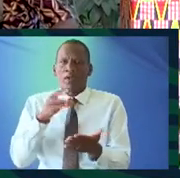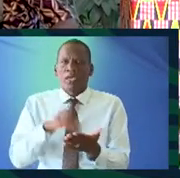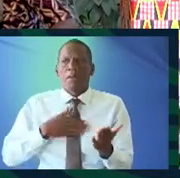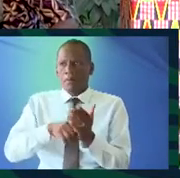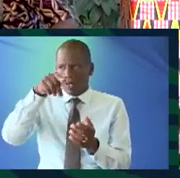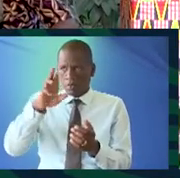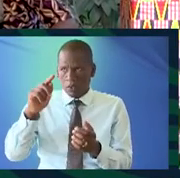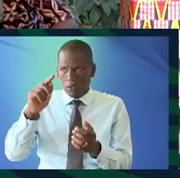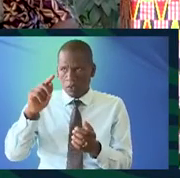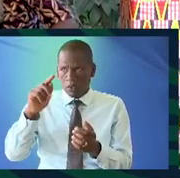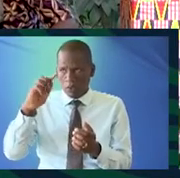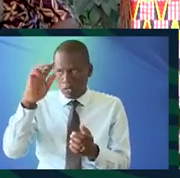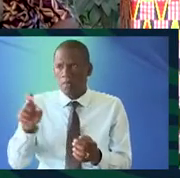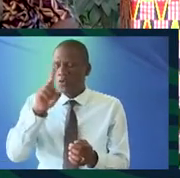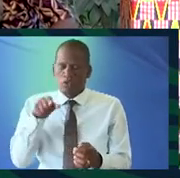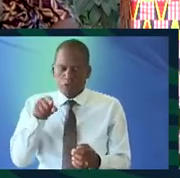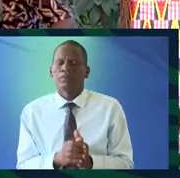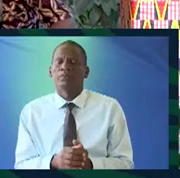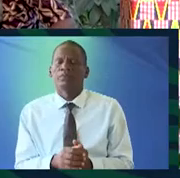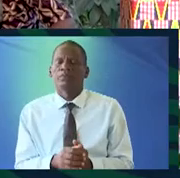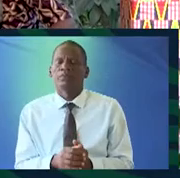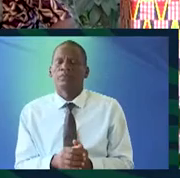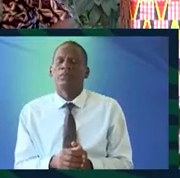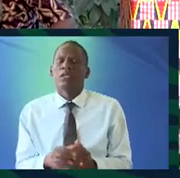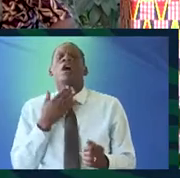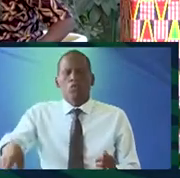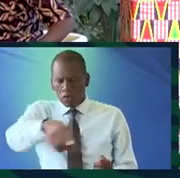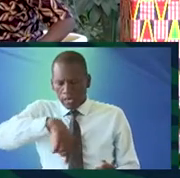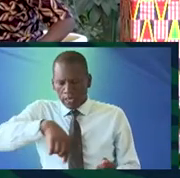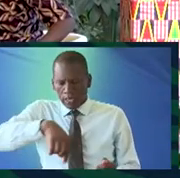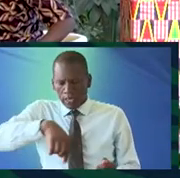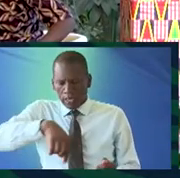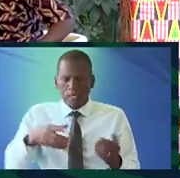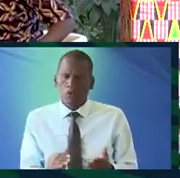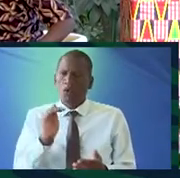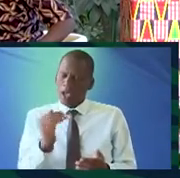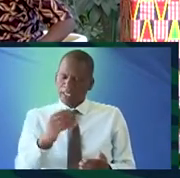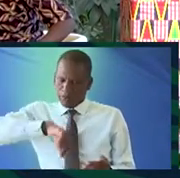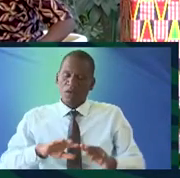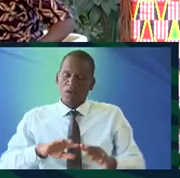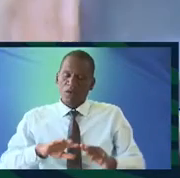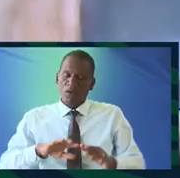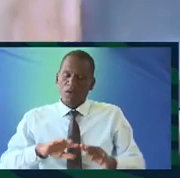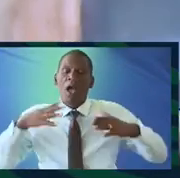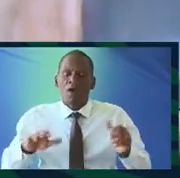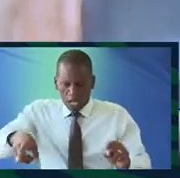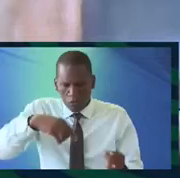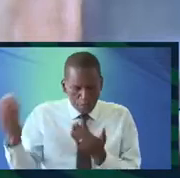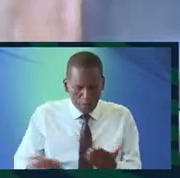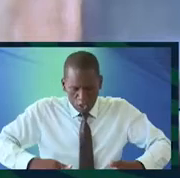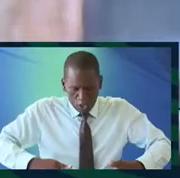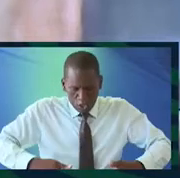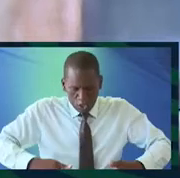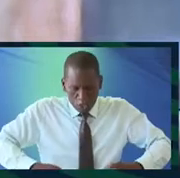Piriti Akoth this is my question I want us to ask ourselves how do we bring